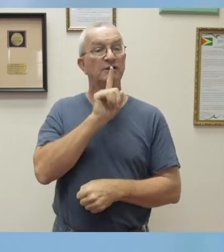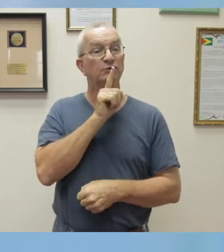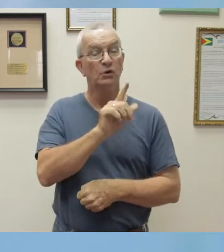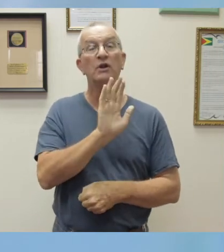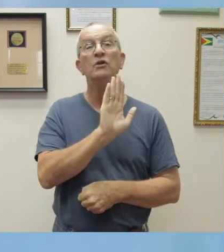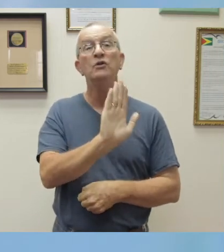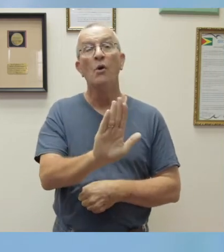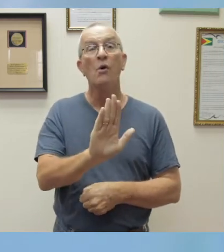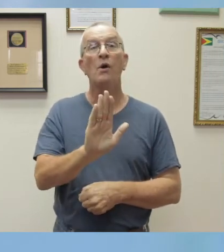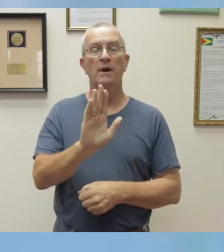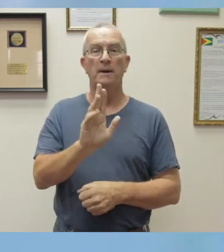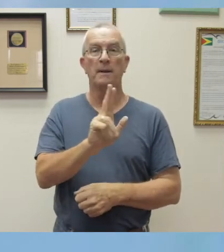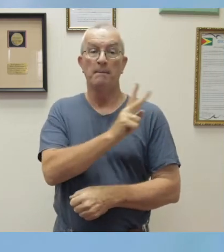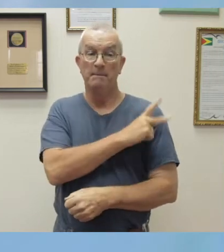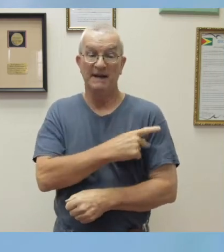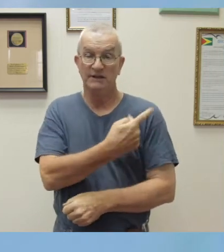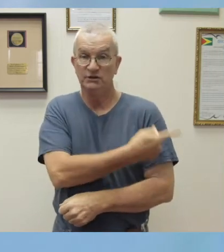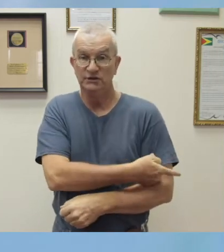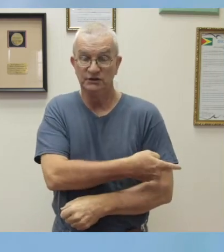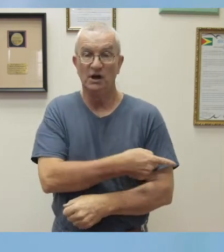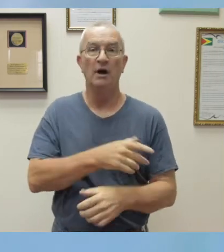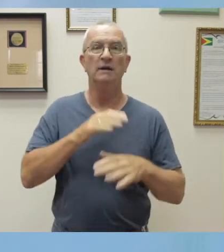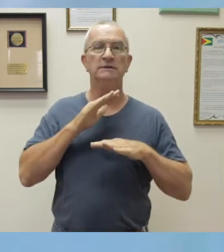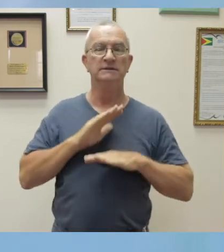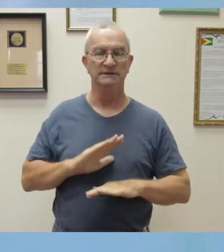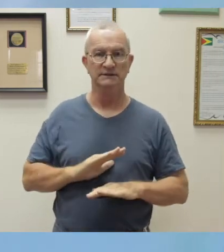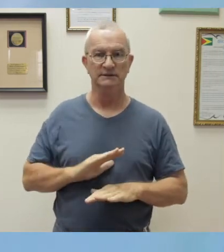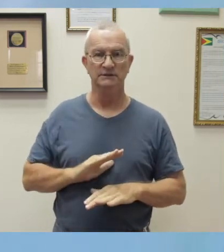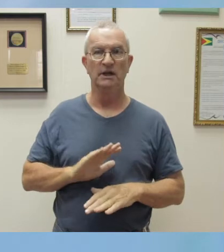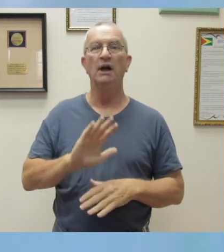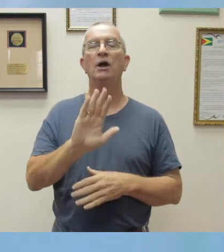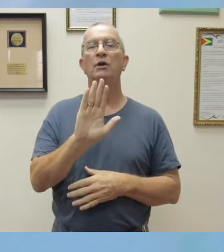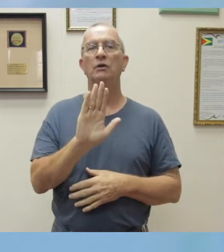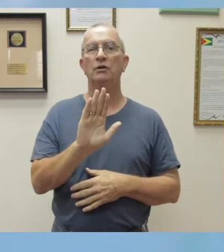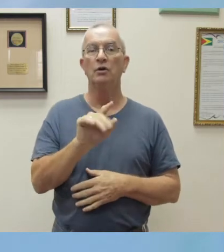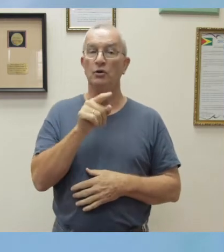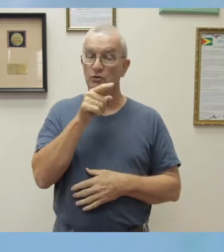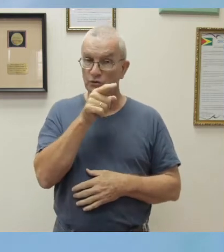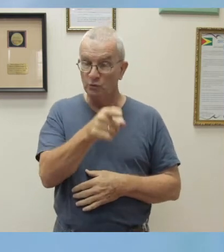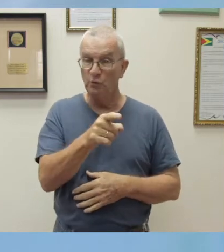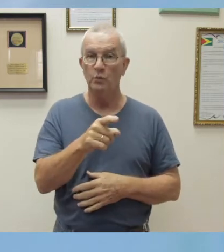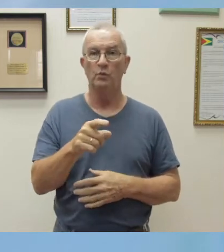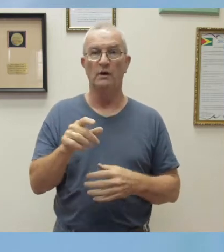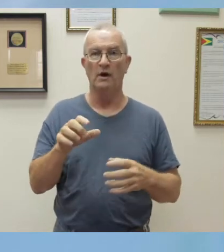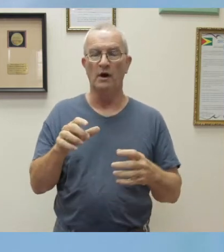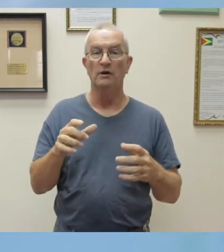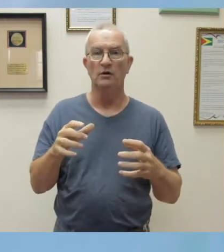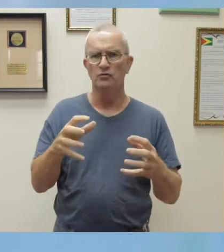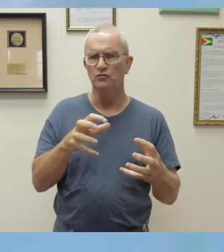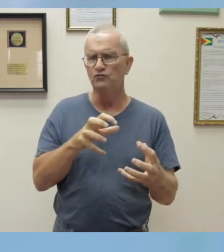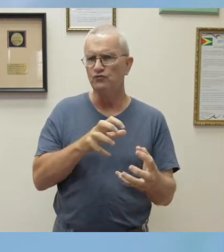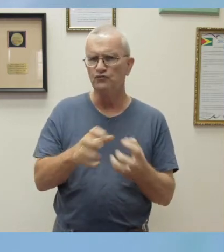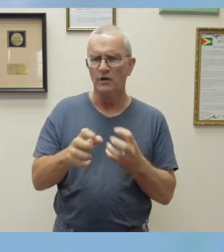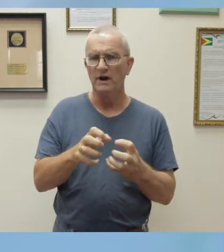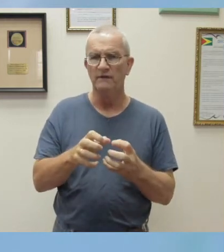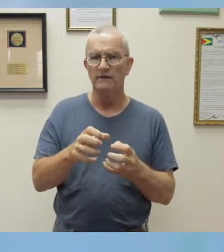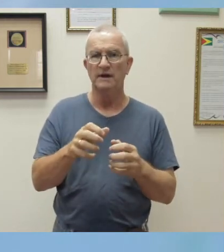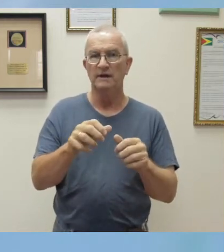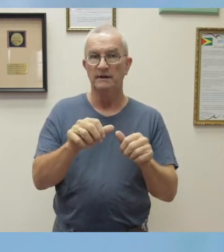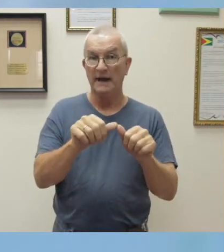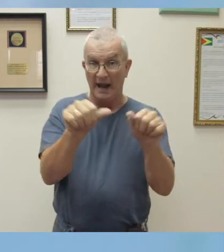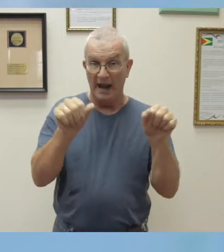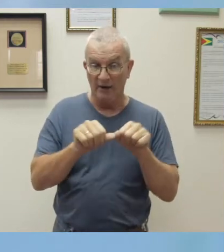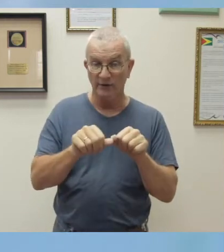You are traversing the rough terrors of regions 1, 2,